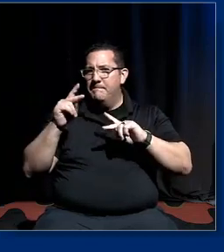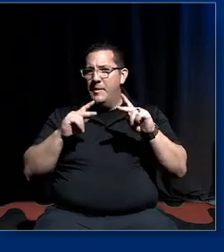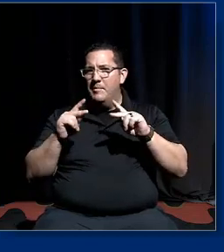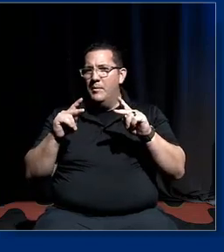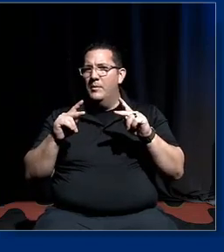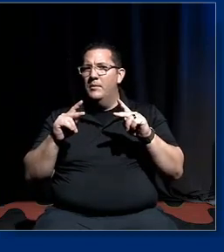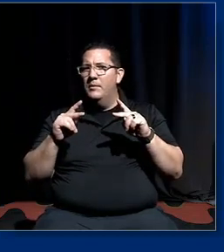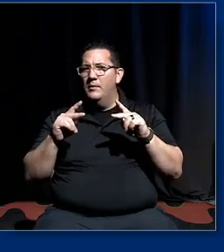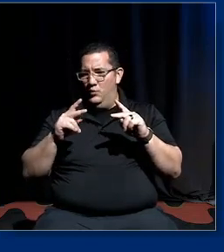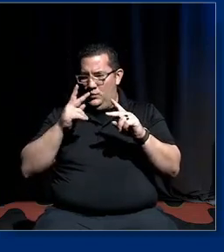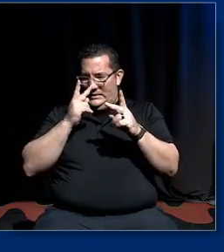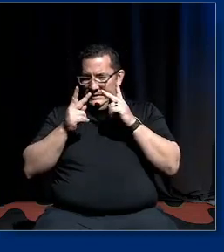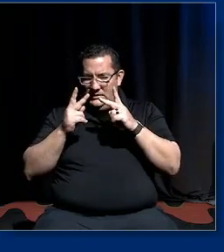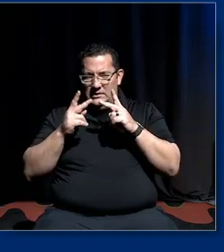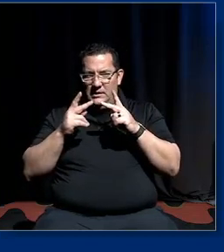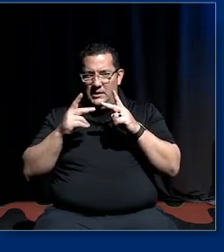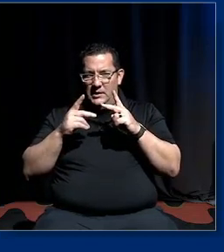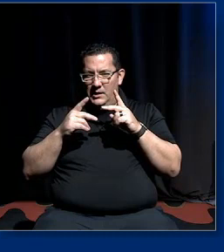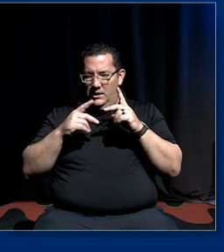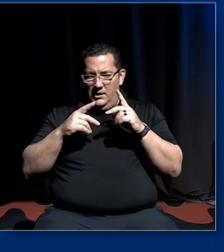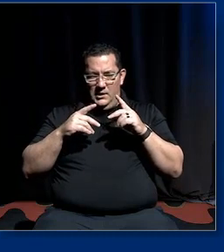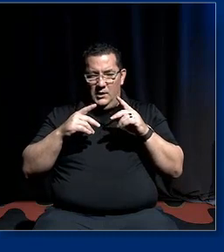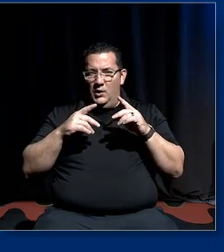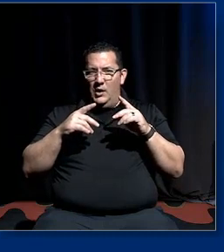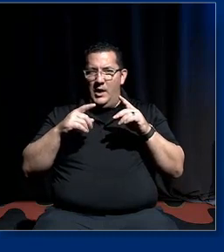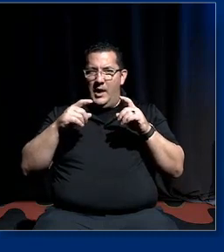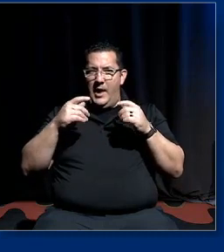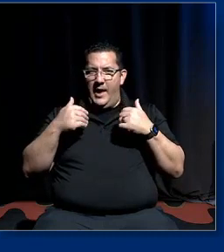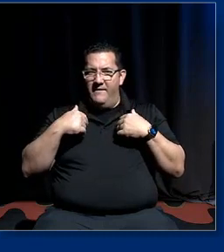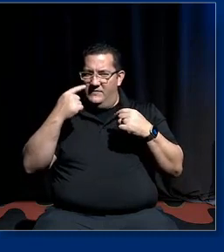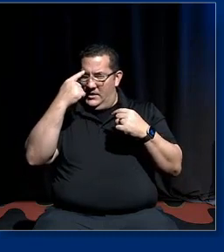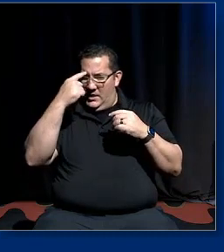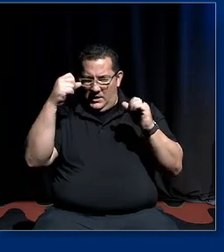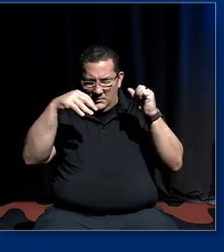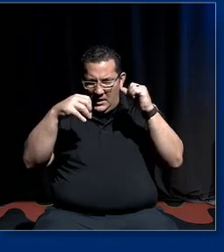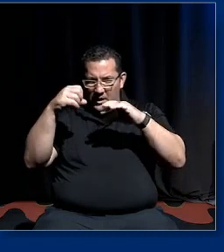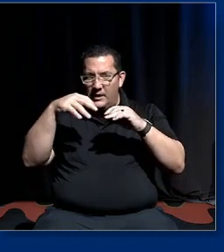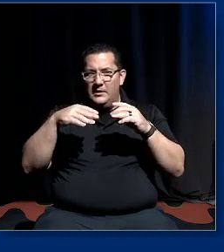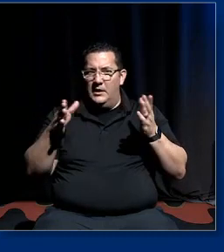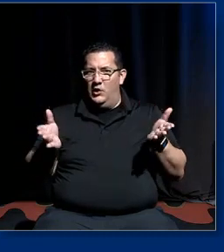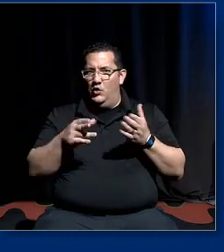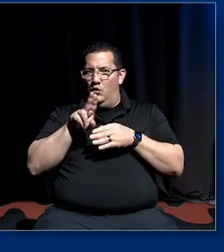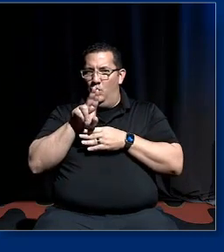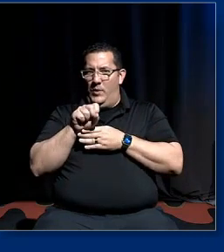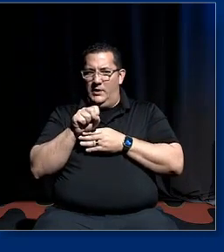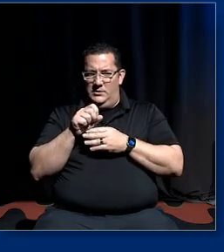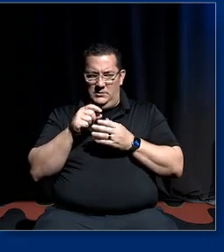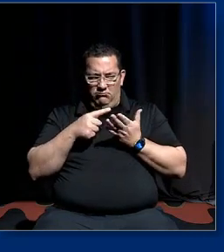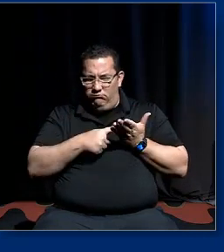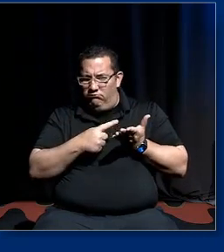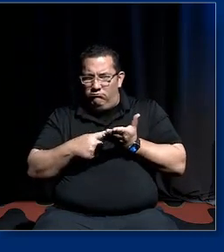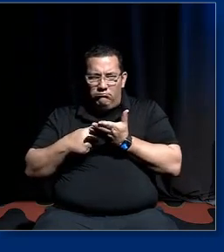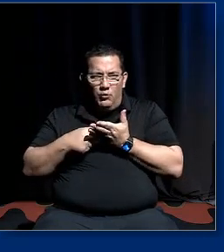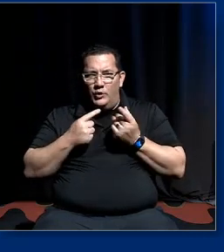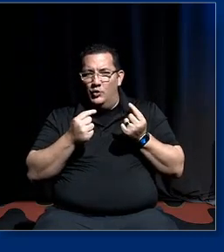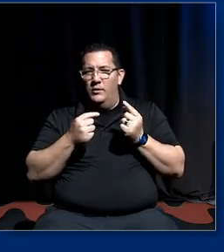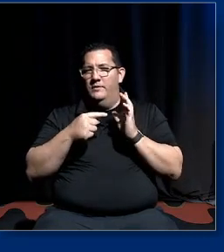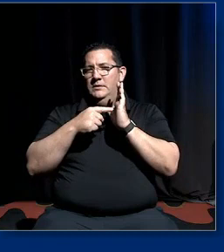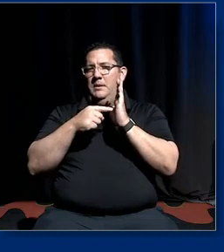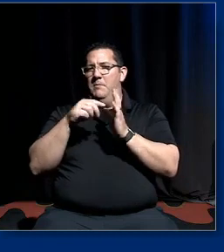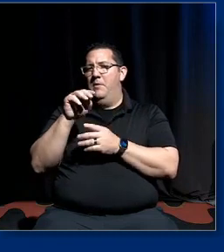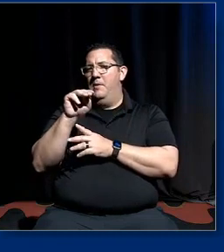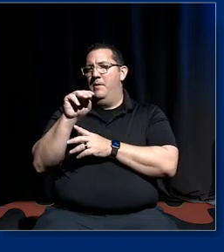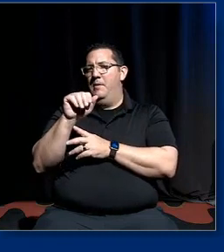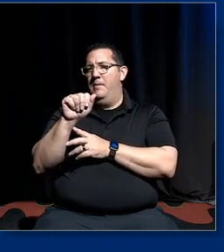the the coordination so you have think tanks in this country behind a lot of the stuff the the manhattan institute